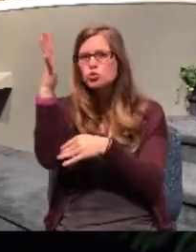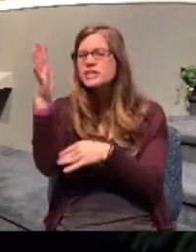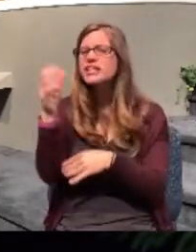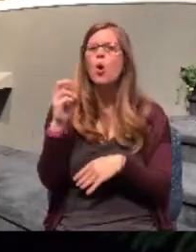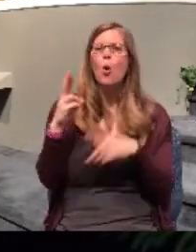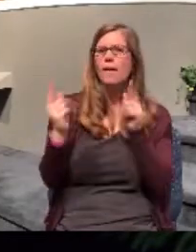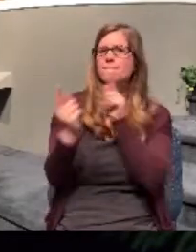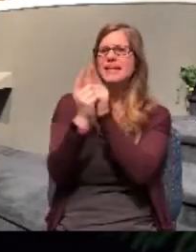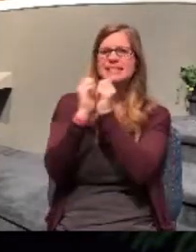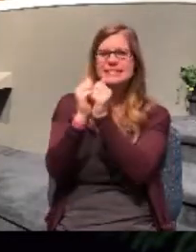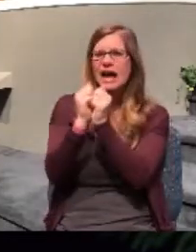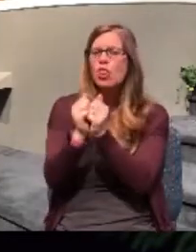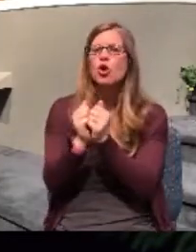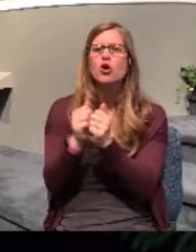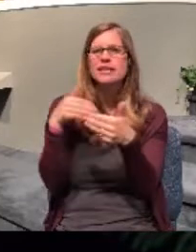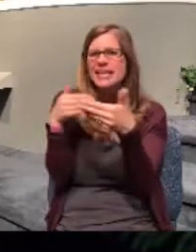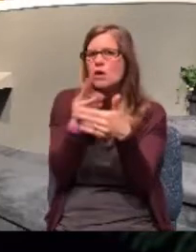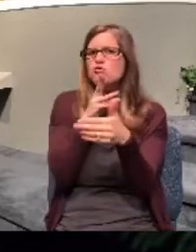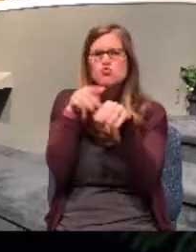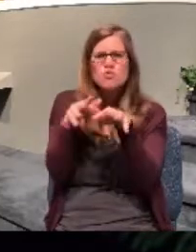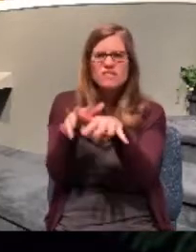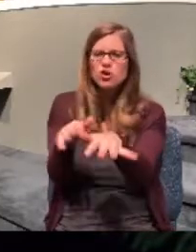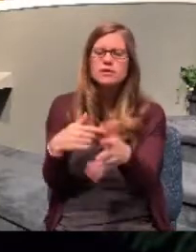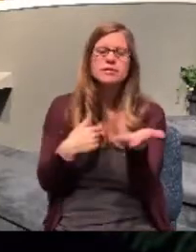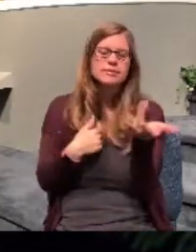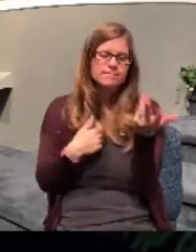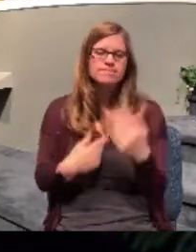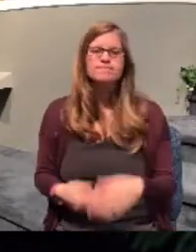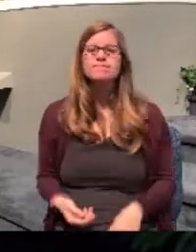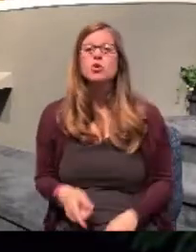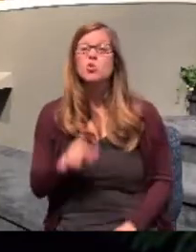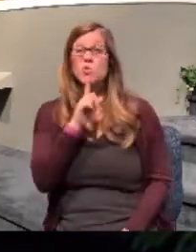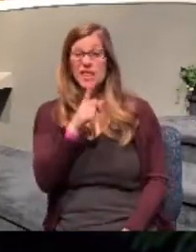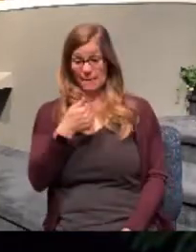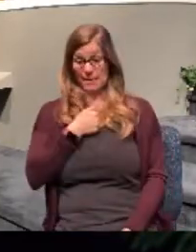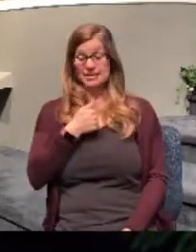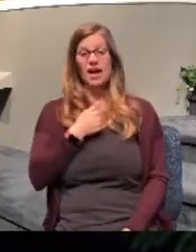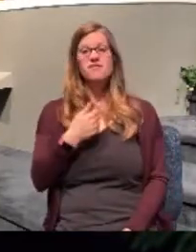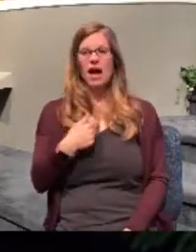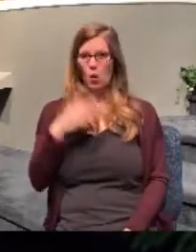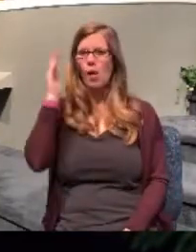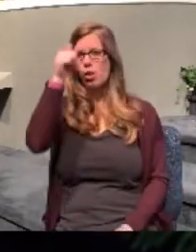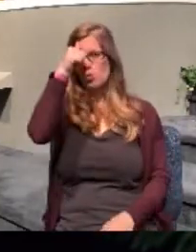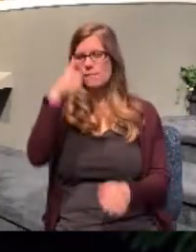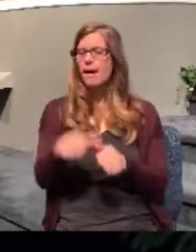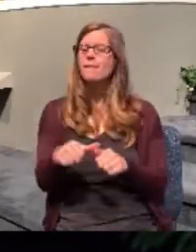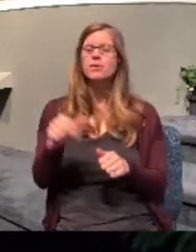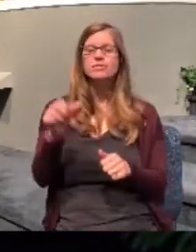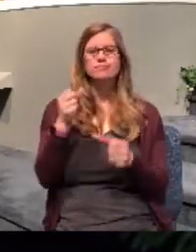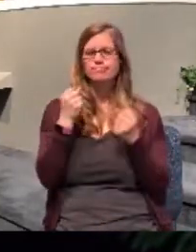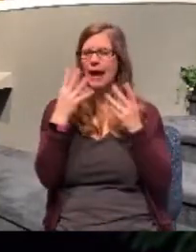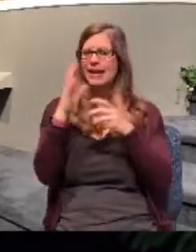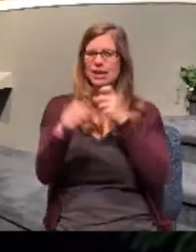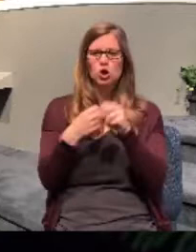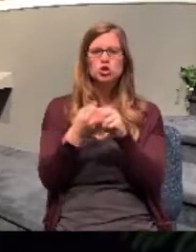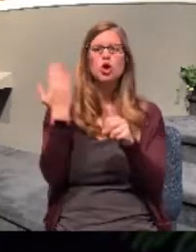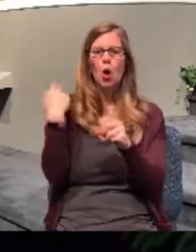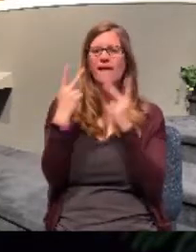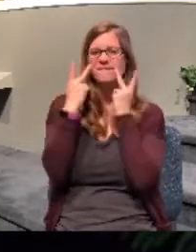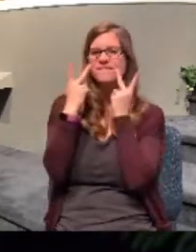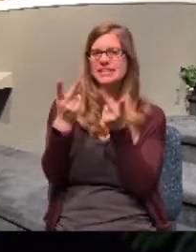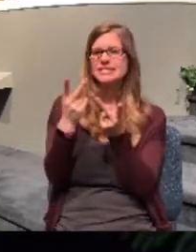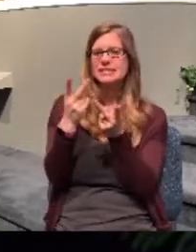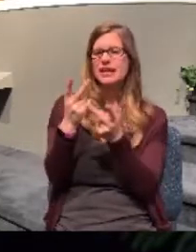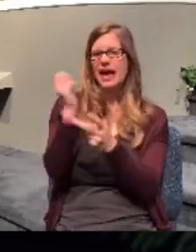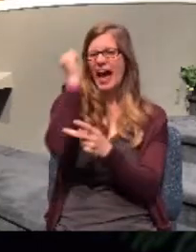maybe near a river. I'll never forget when I was over visiting Tanzania many years ago and we went